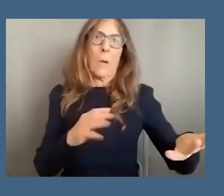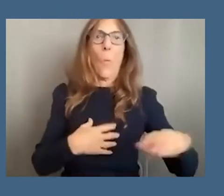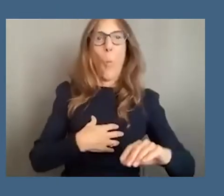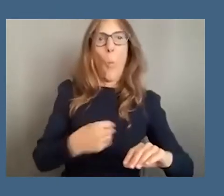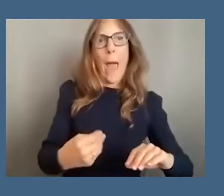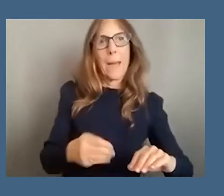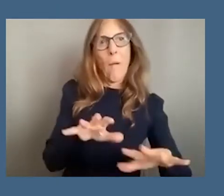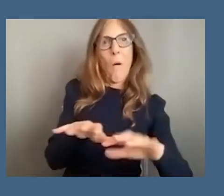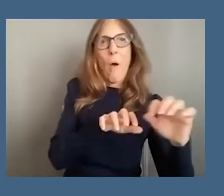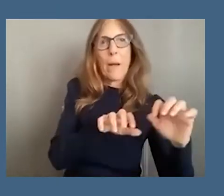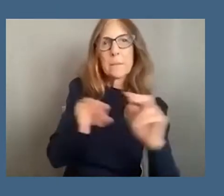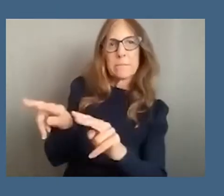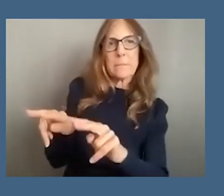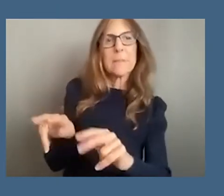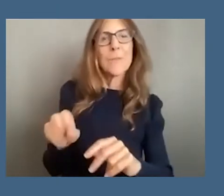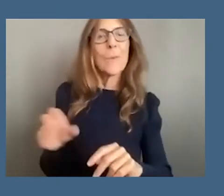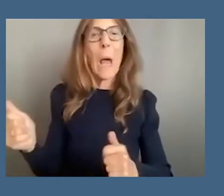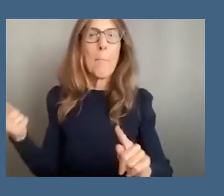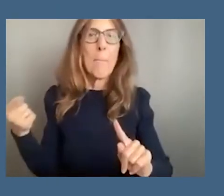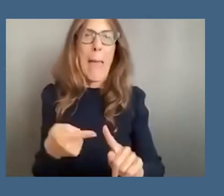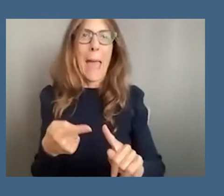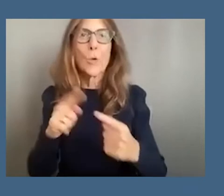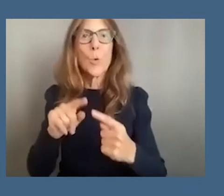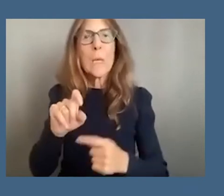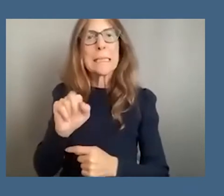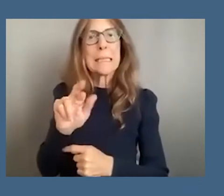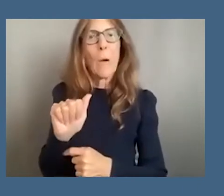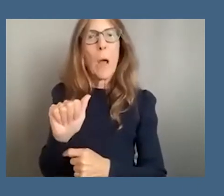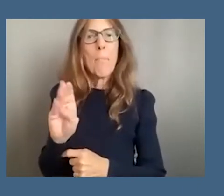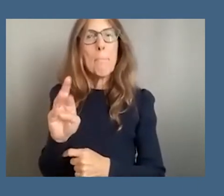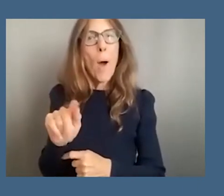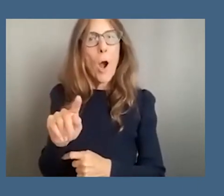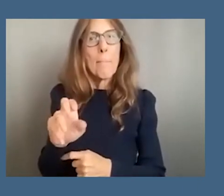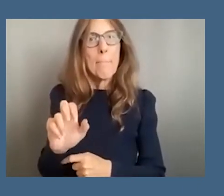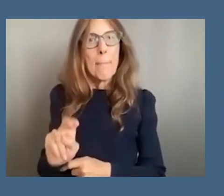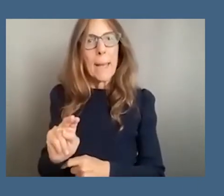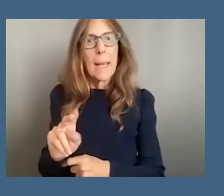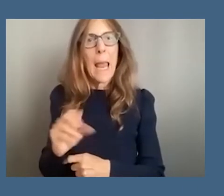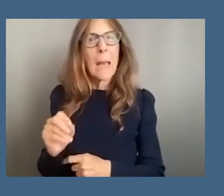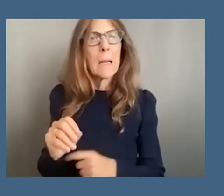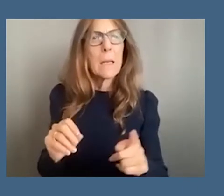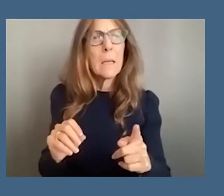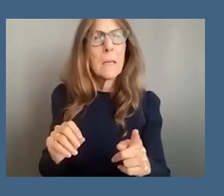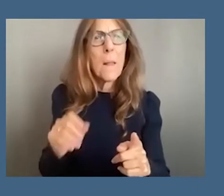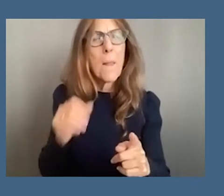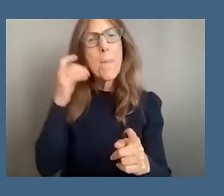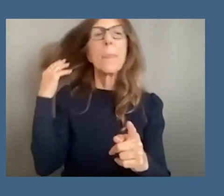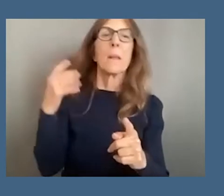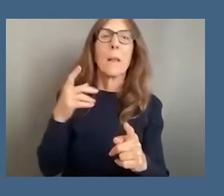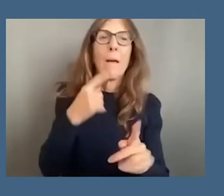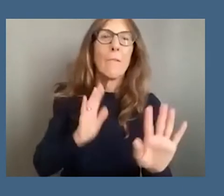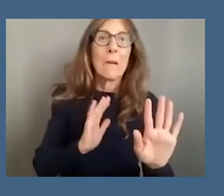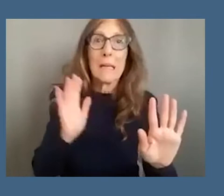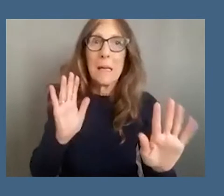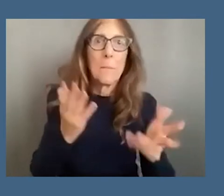to bring this back to sarah bartman uh there is this production of her as she was right for our audience who